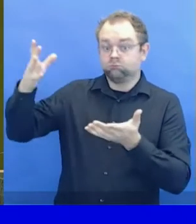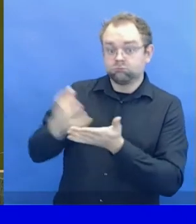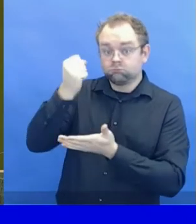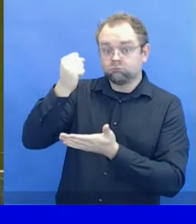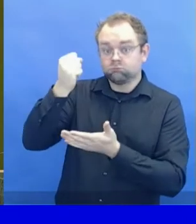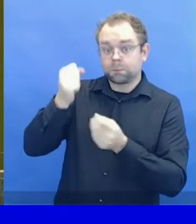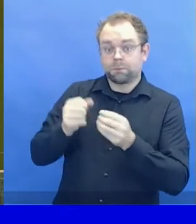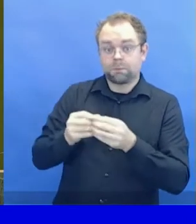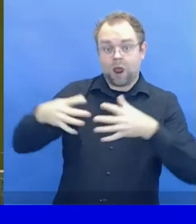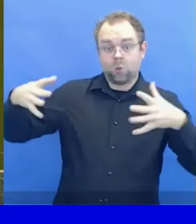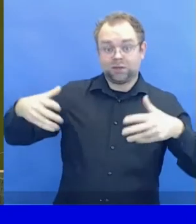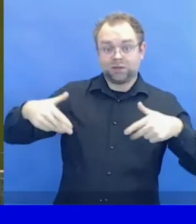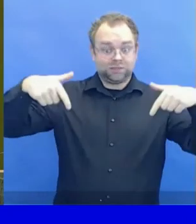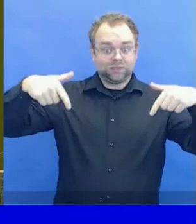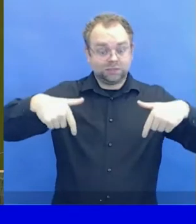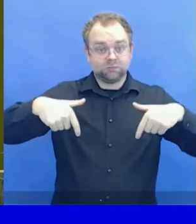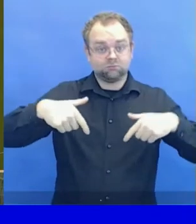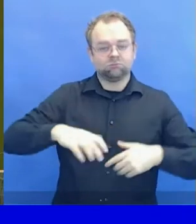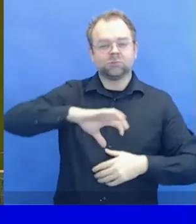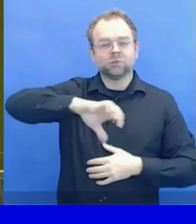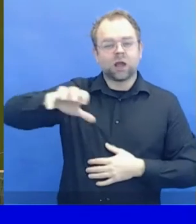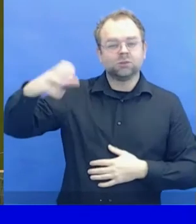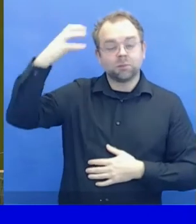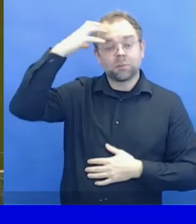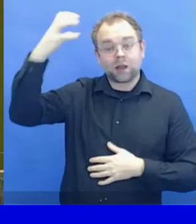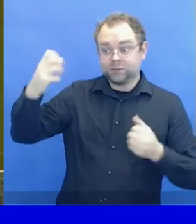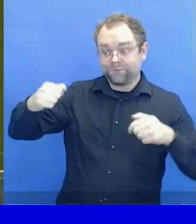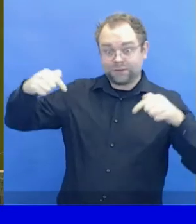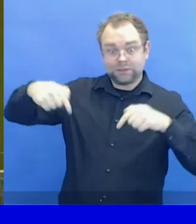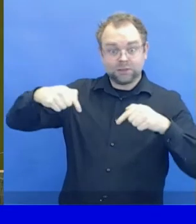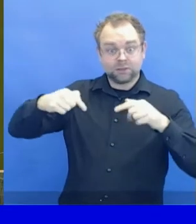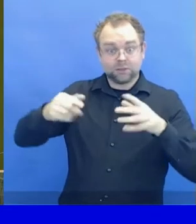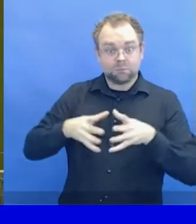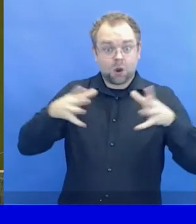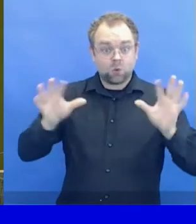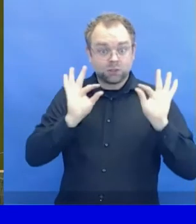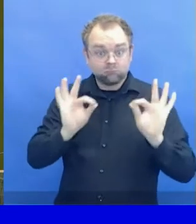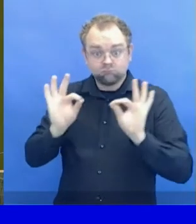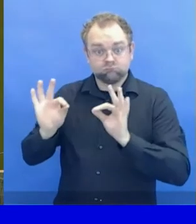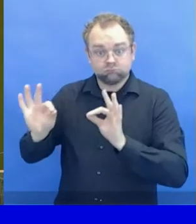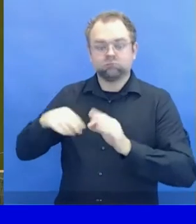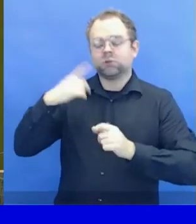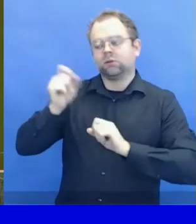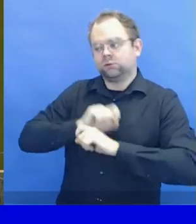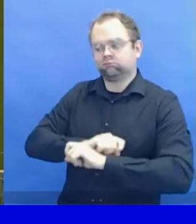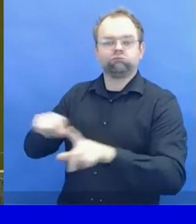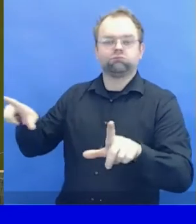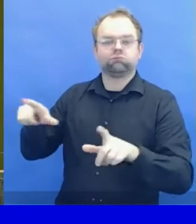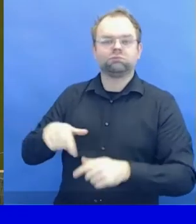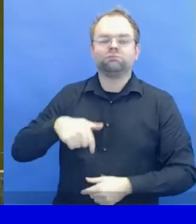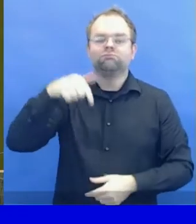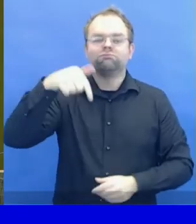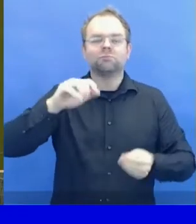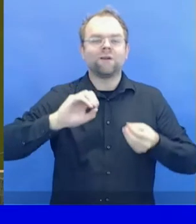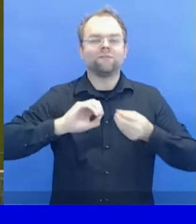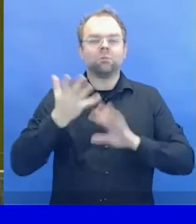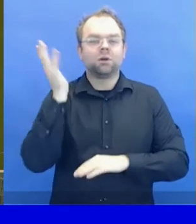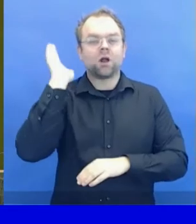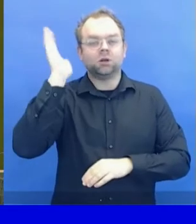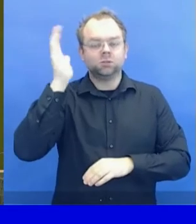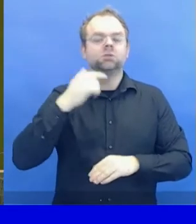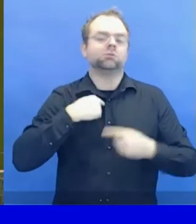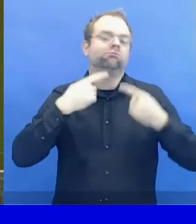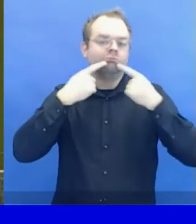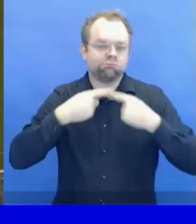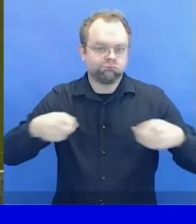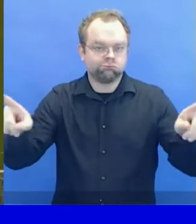The announcement will also contain information concerning the date, time, and venue for the following balloting as